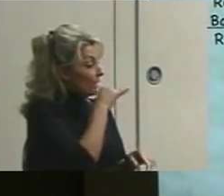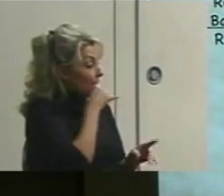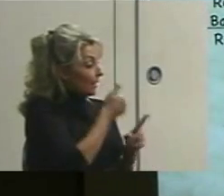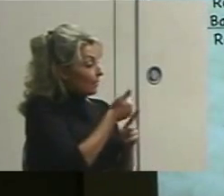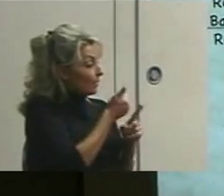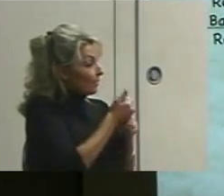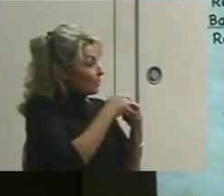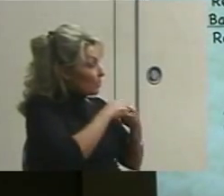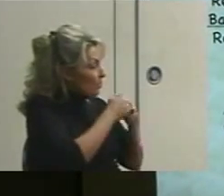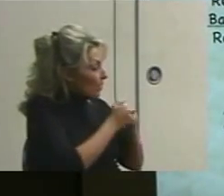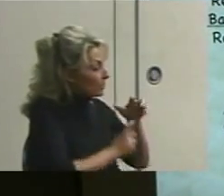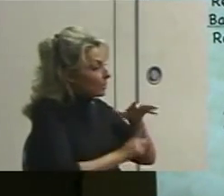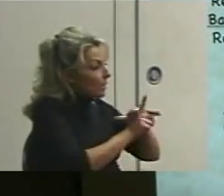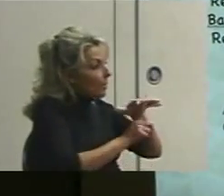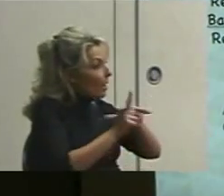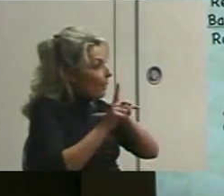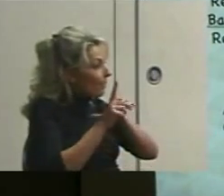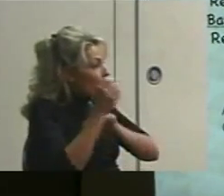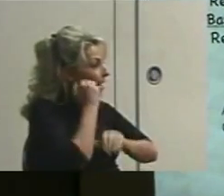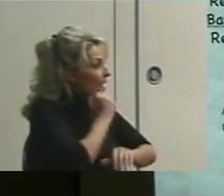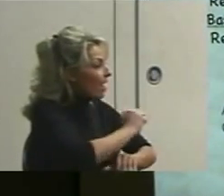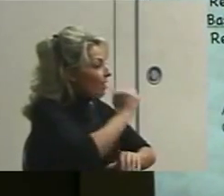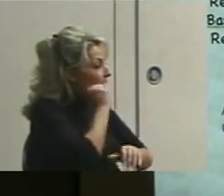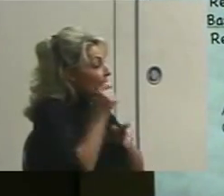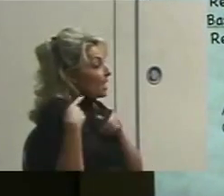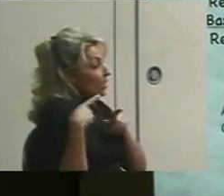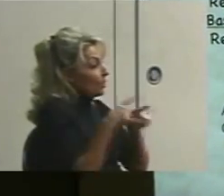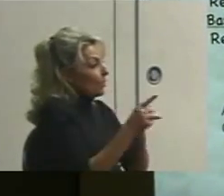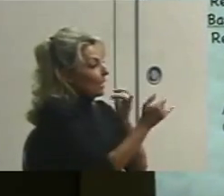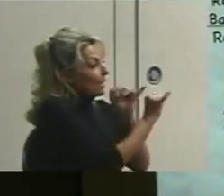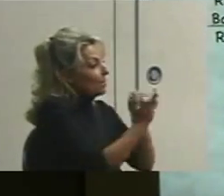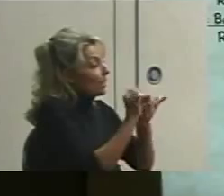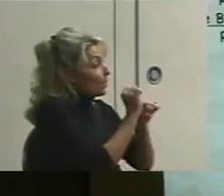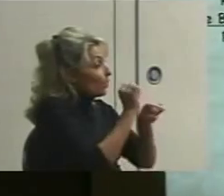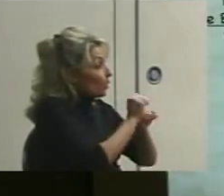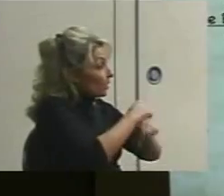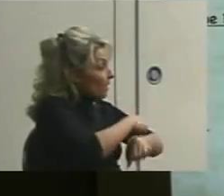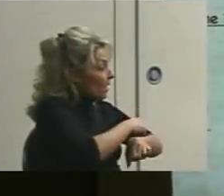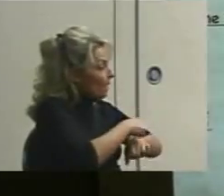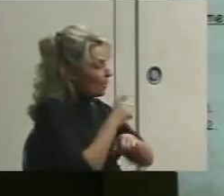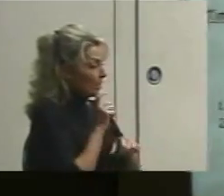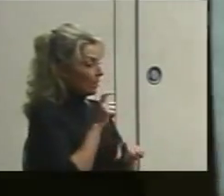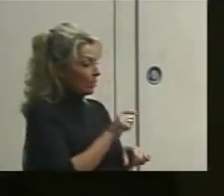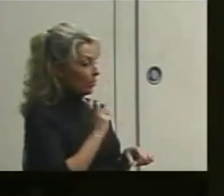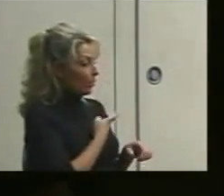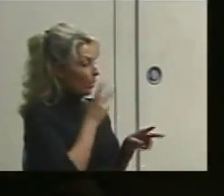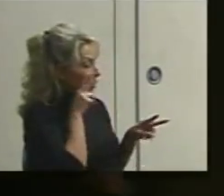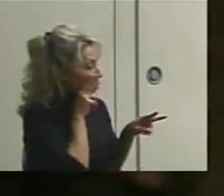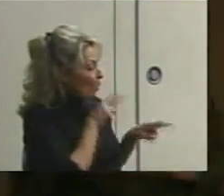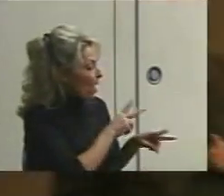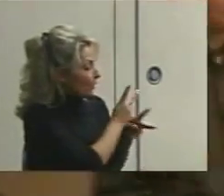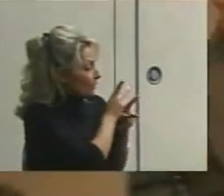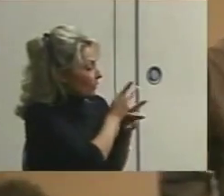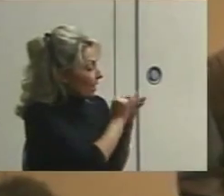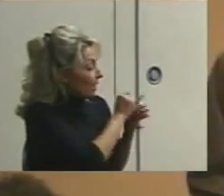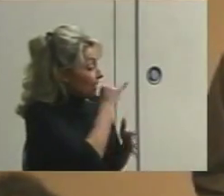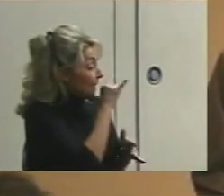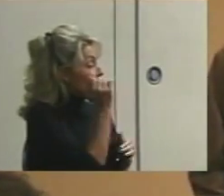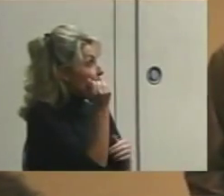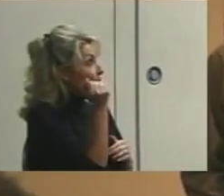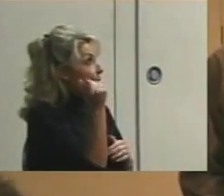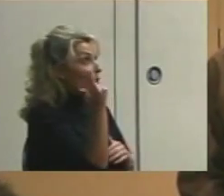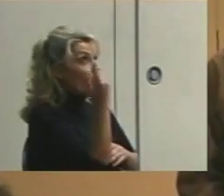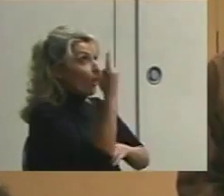problems occur every day during independent work time, should we watch this kid all day long